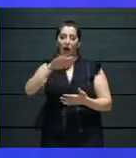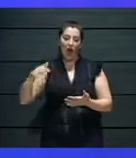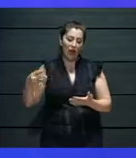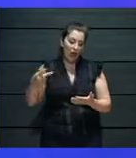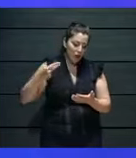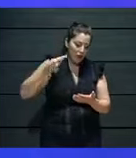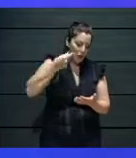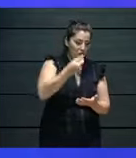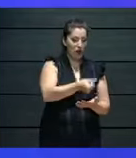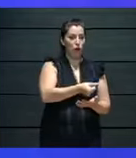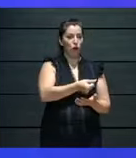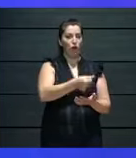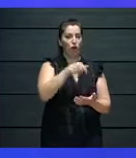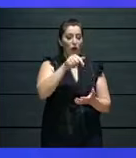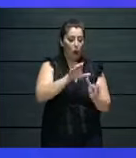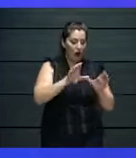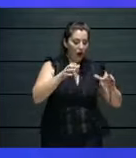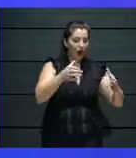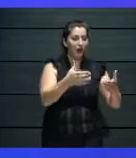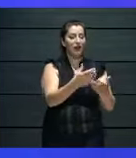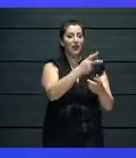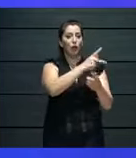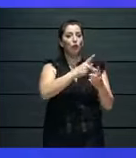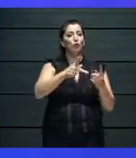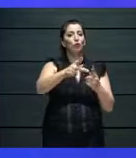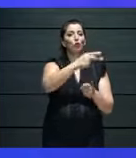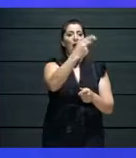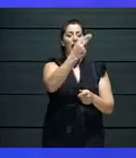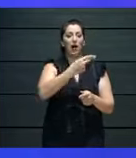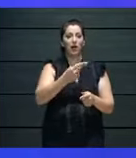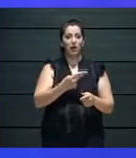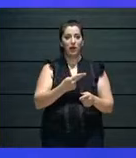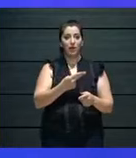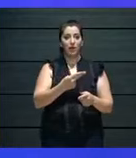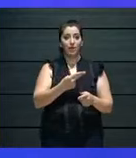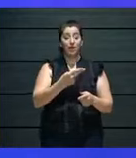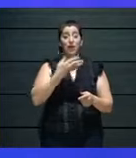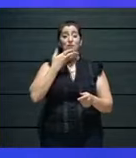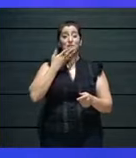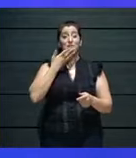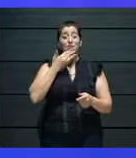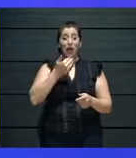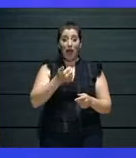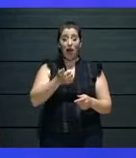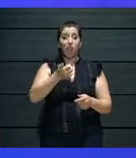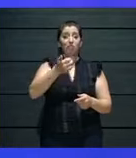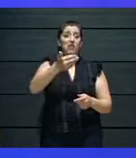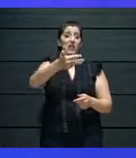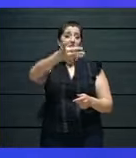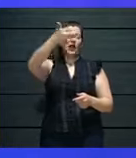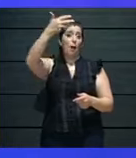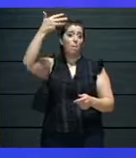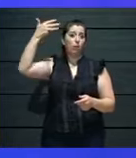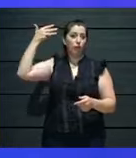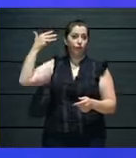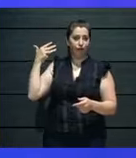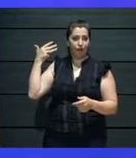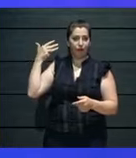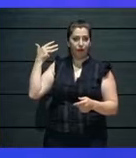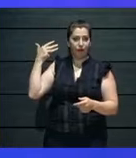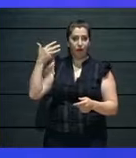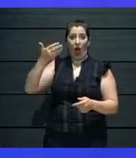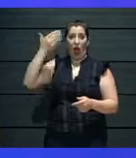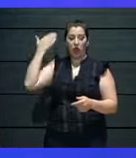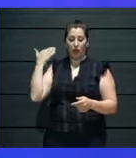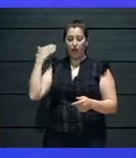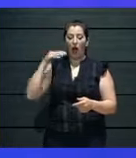crack. In December, when we were selecting the organizations whom to fund, whom not to